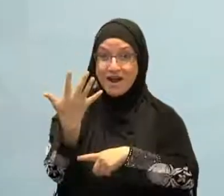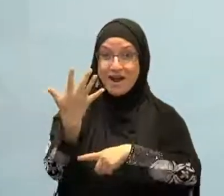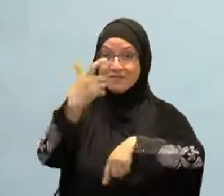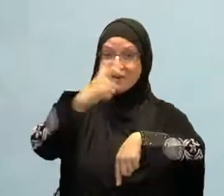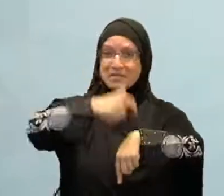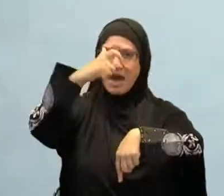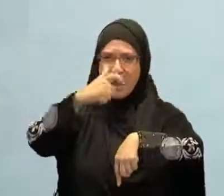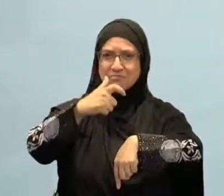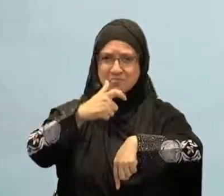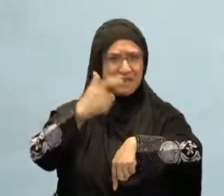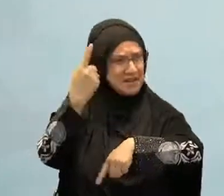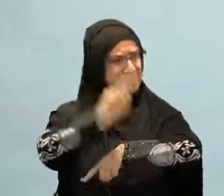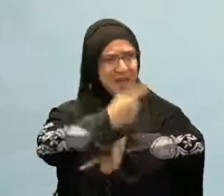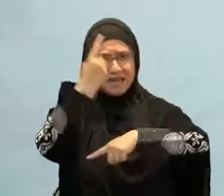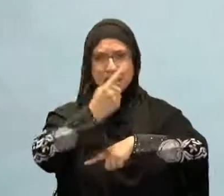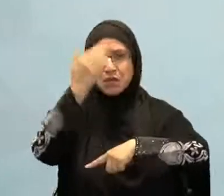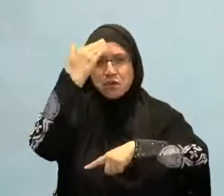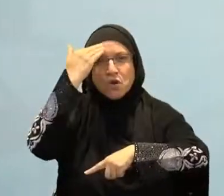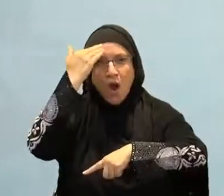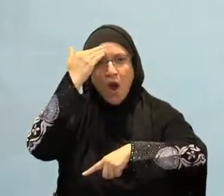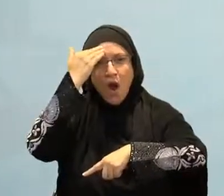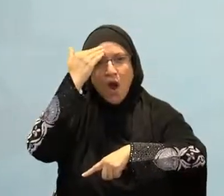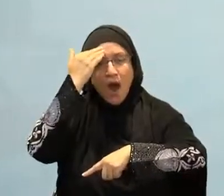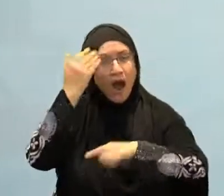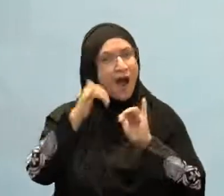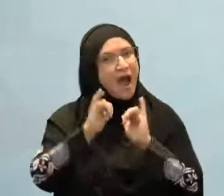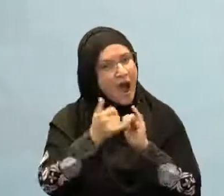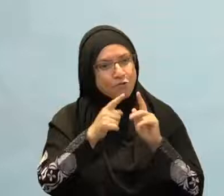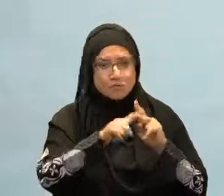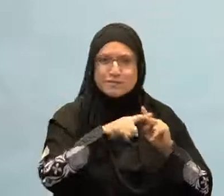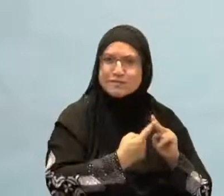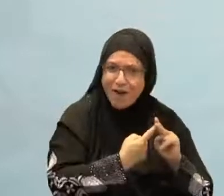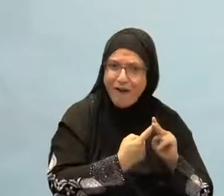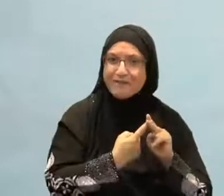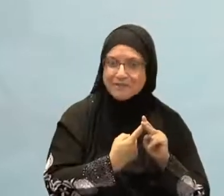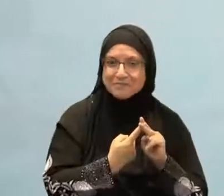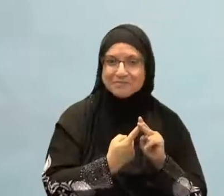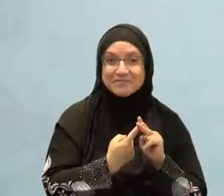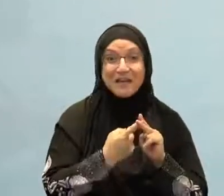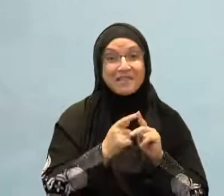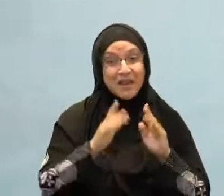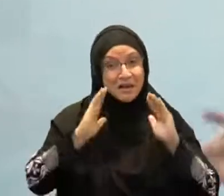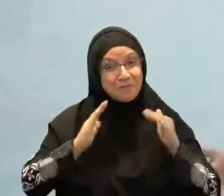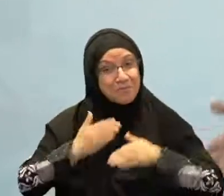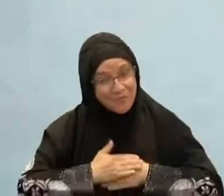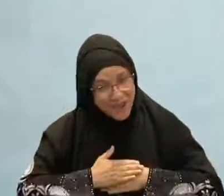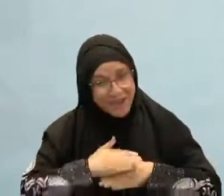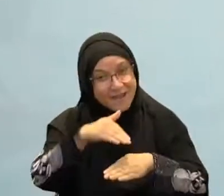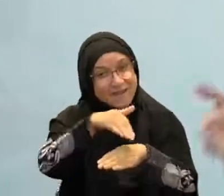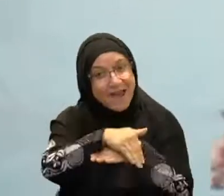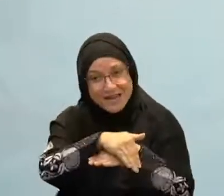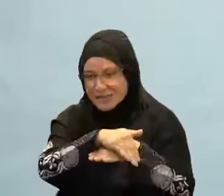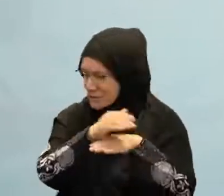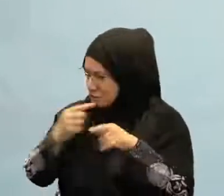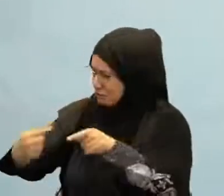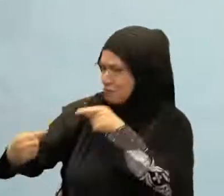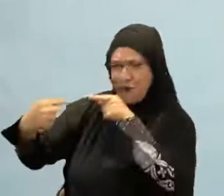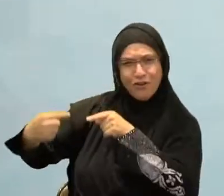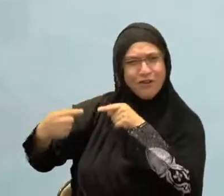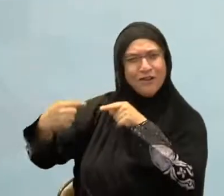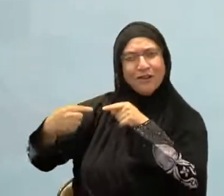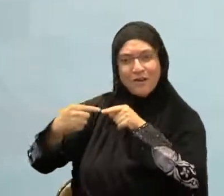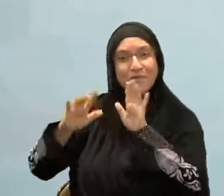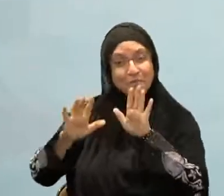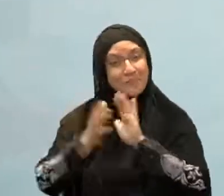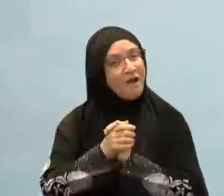fara'id, how can they even begin to entertain Qiyam al-Layl, to entertain the idea of praying at night? And Ramadan is, of course, an exception. You find